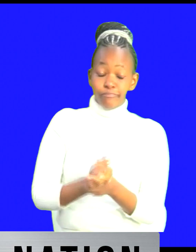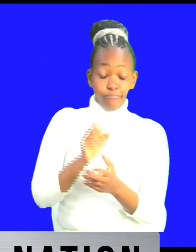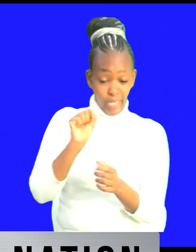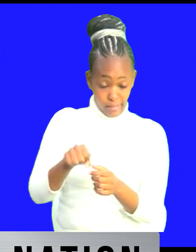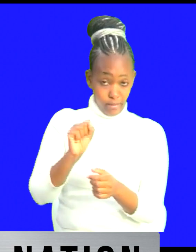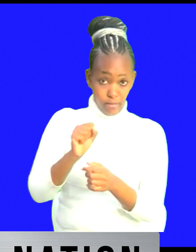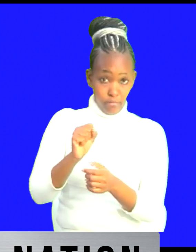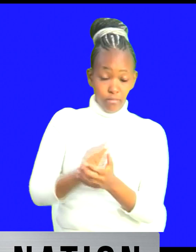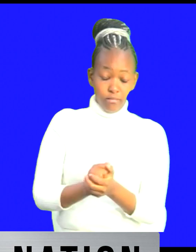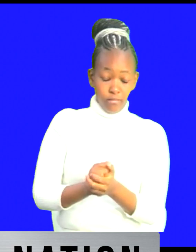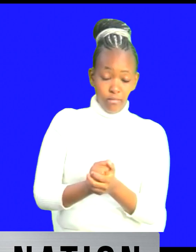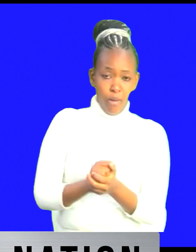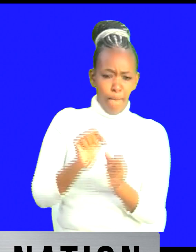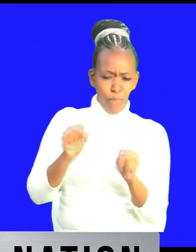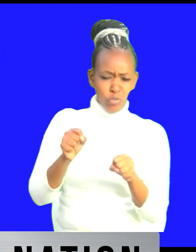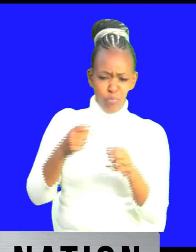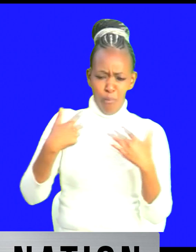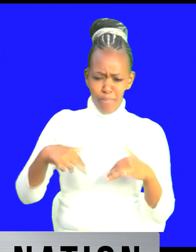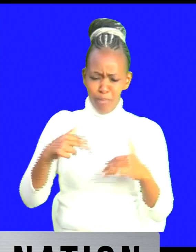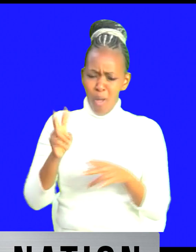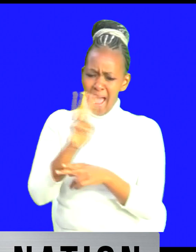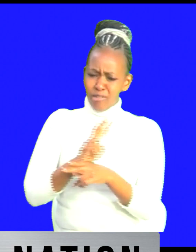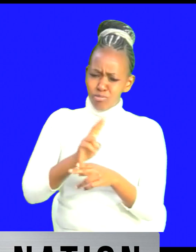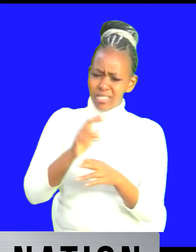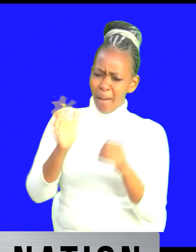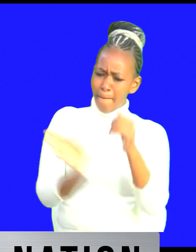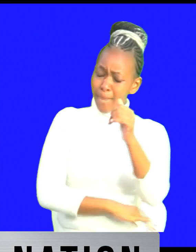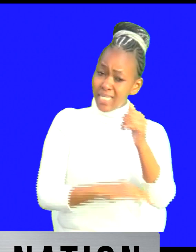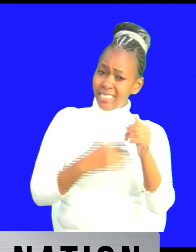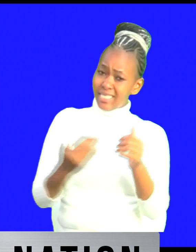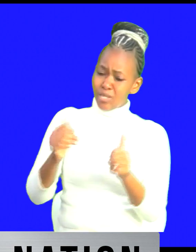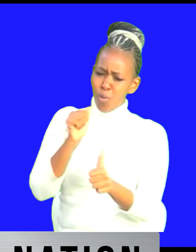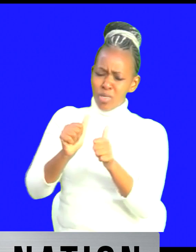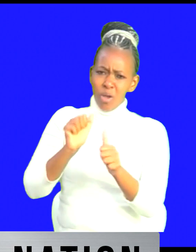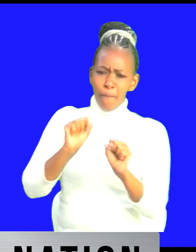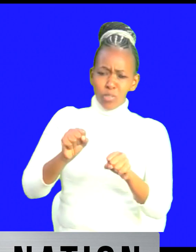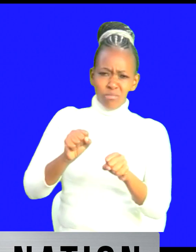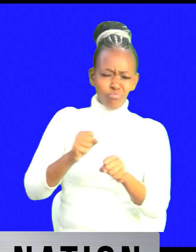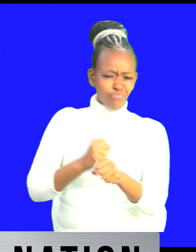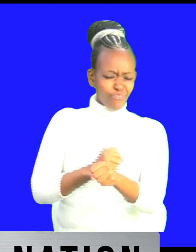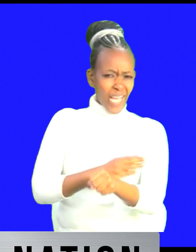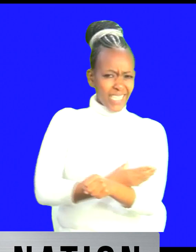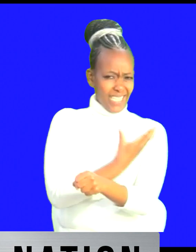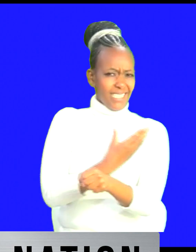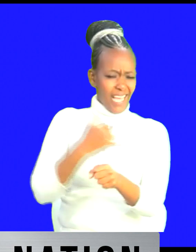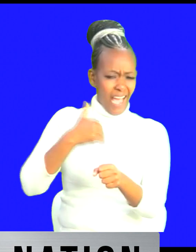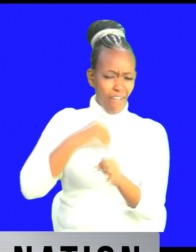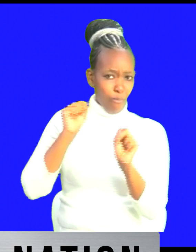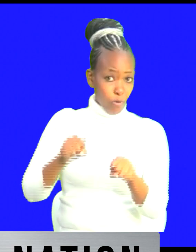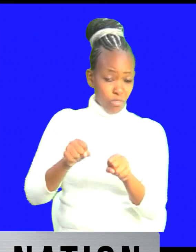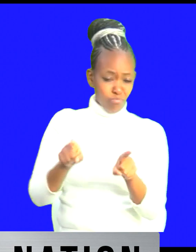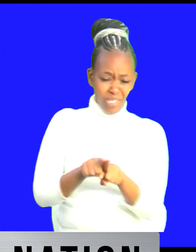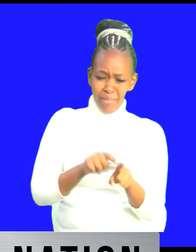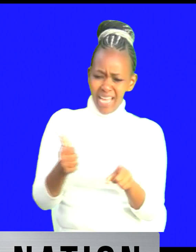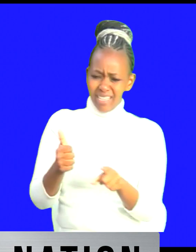somebody must be consuming some poisonous things uh it can bring you cancers you can end up having some things that you didn't expect